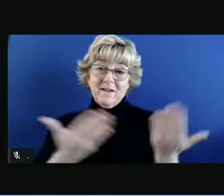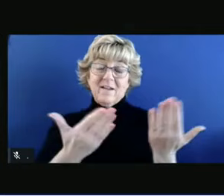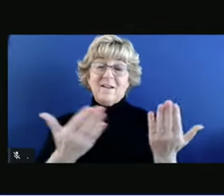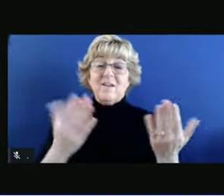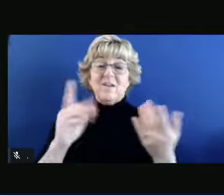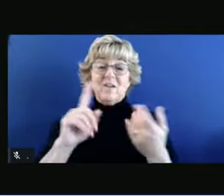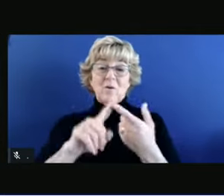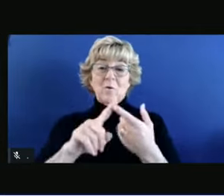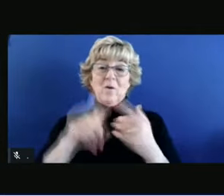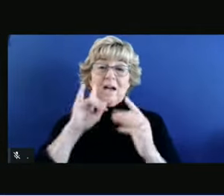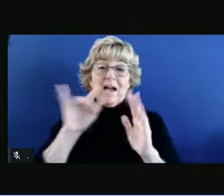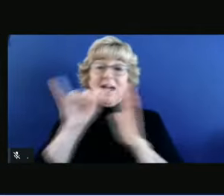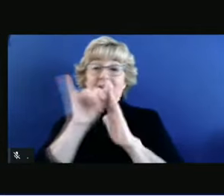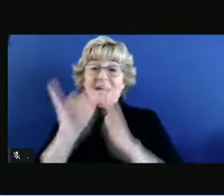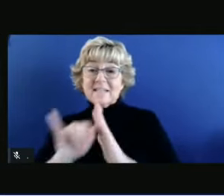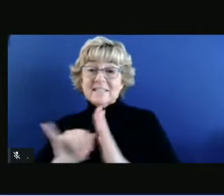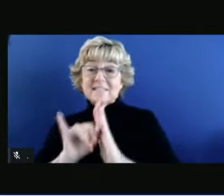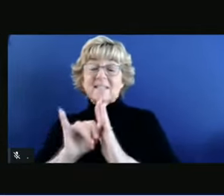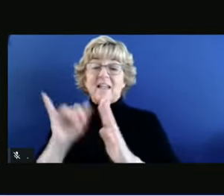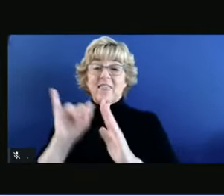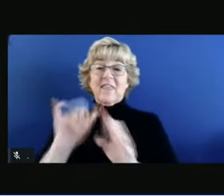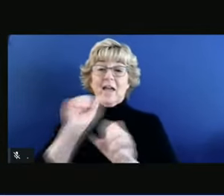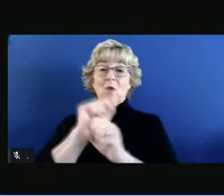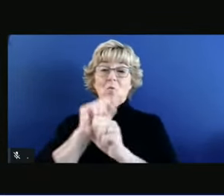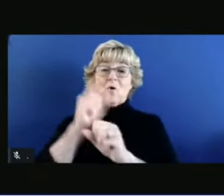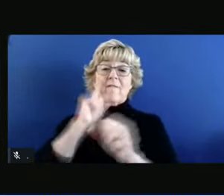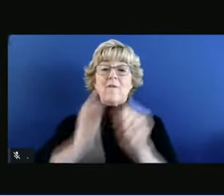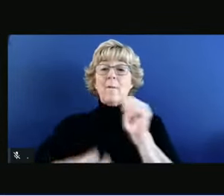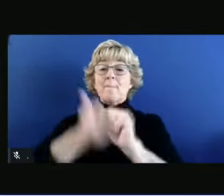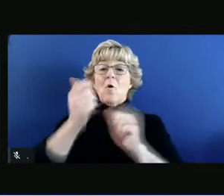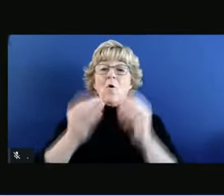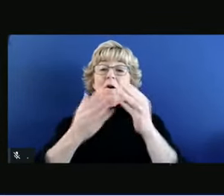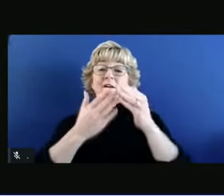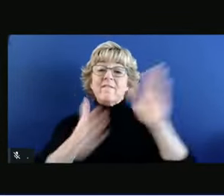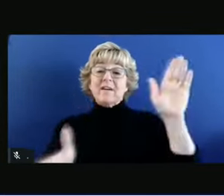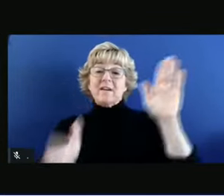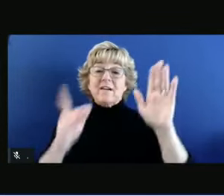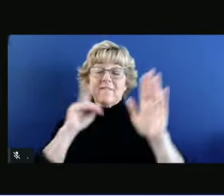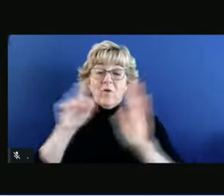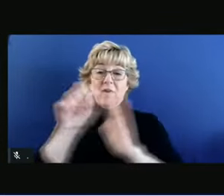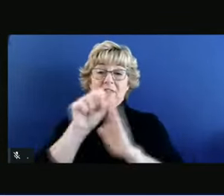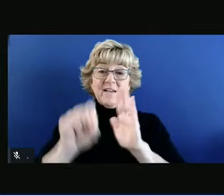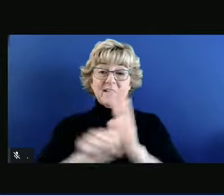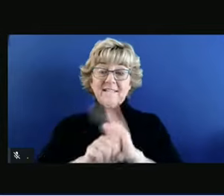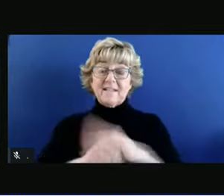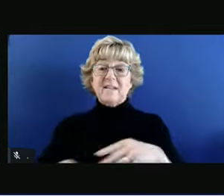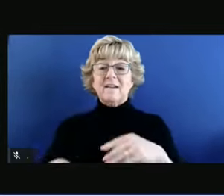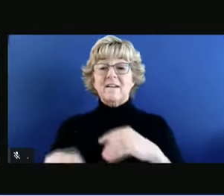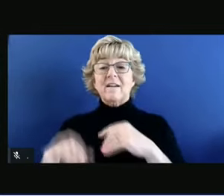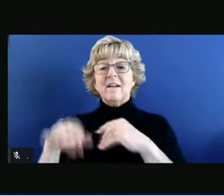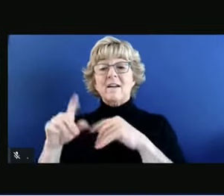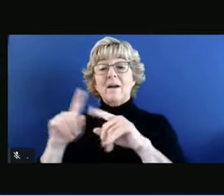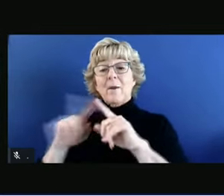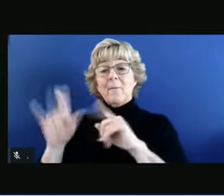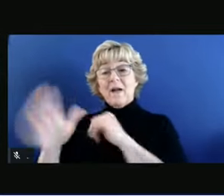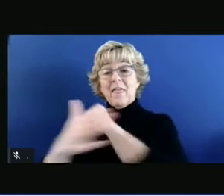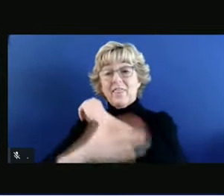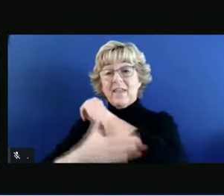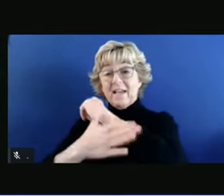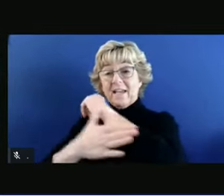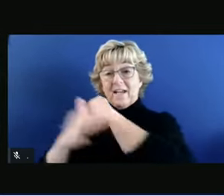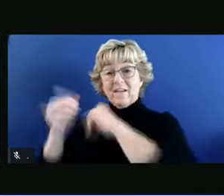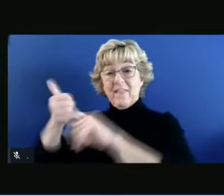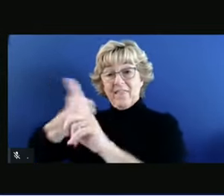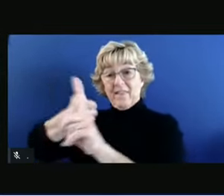to identify guidance that works statewide when it's applied statewide and counties themselves as they